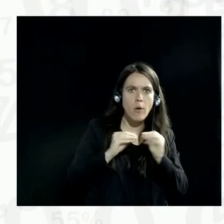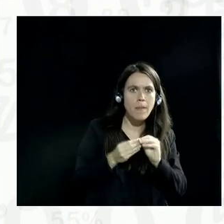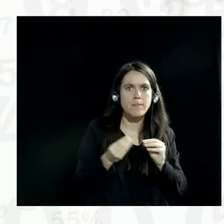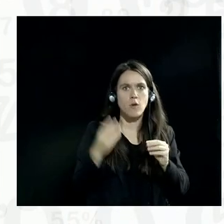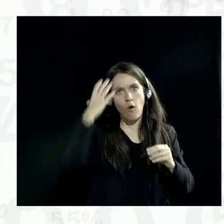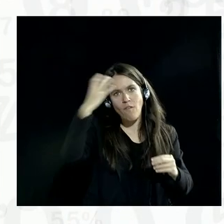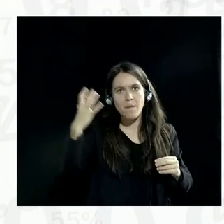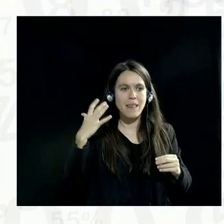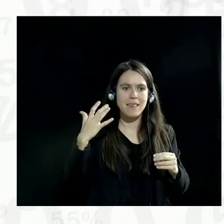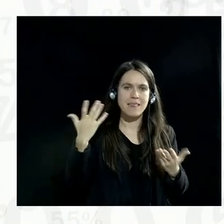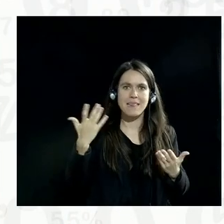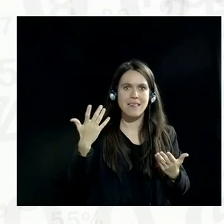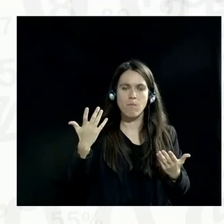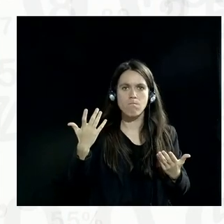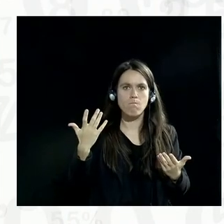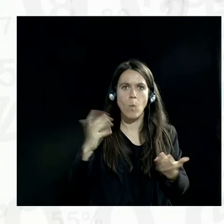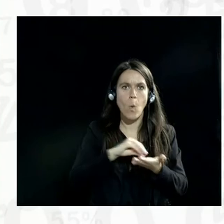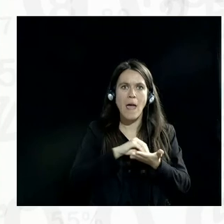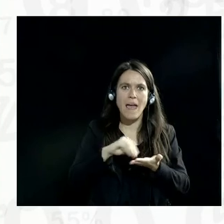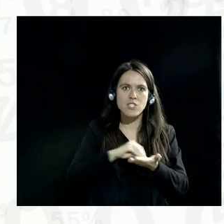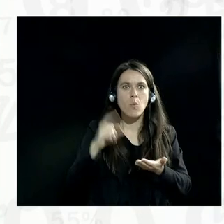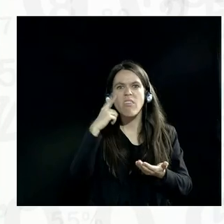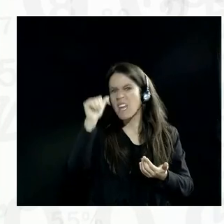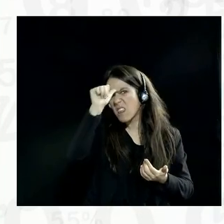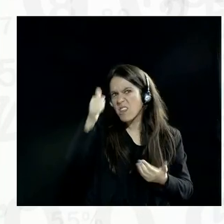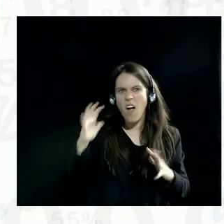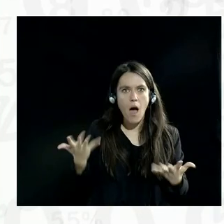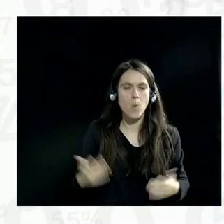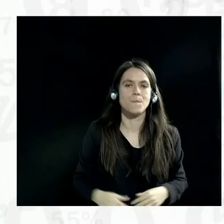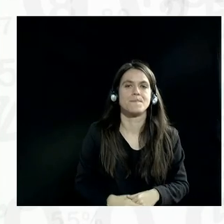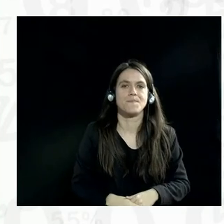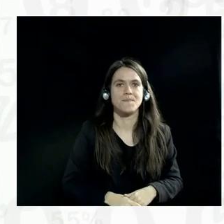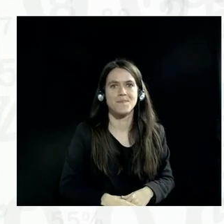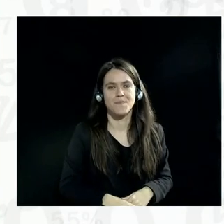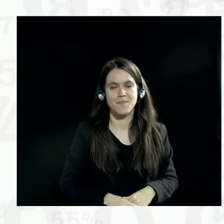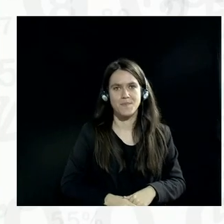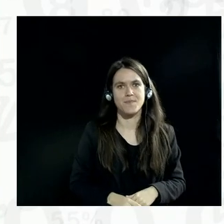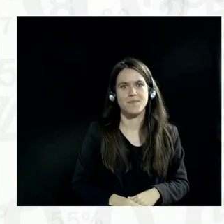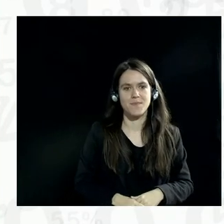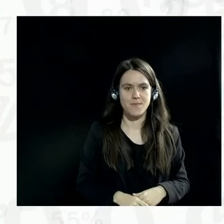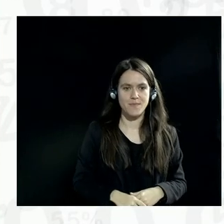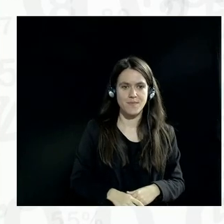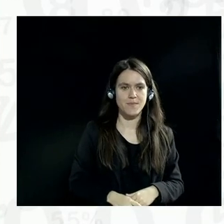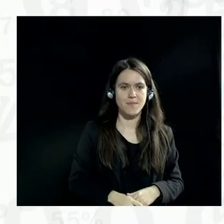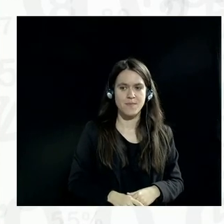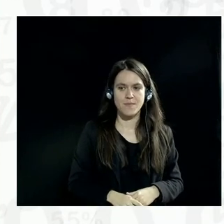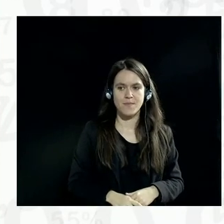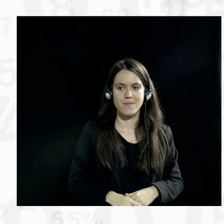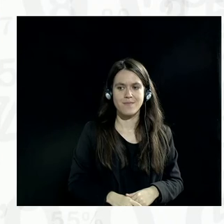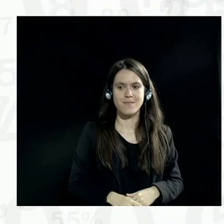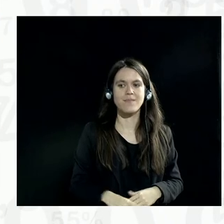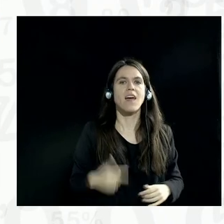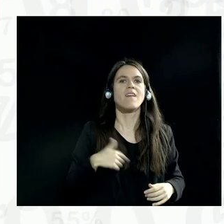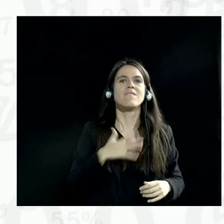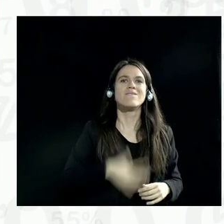side, what's the state of affairs there in India? Yeah, so let me try not to give you a clear answer, but to give you both